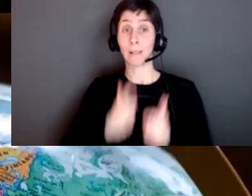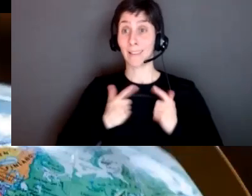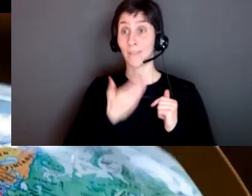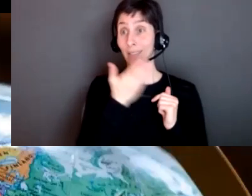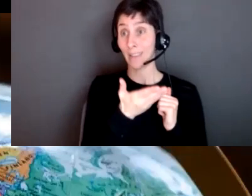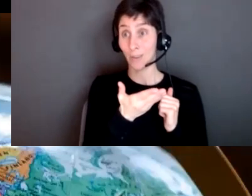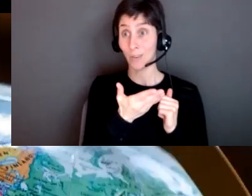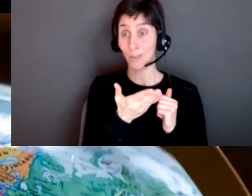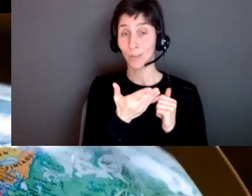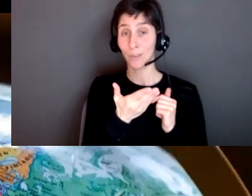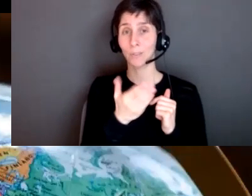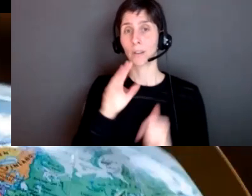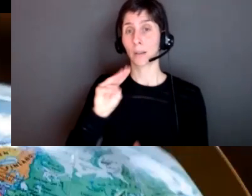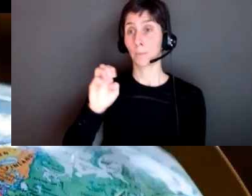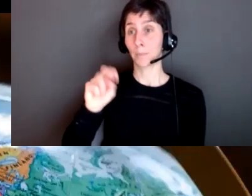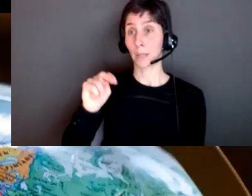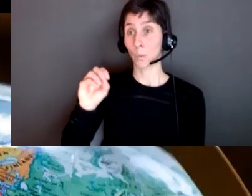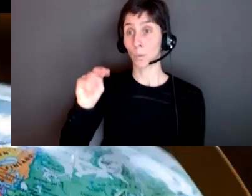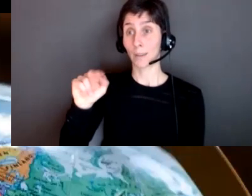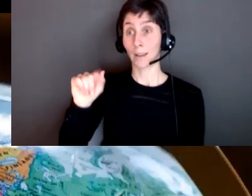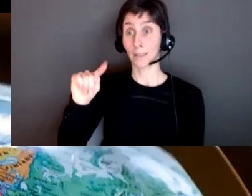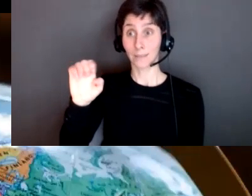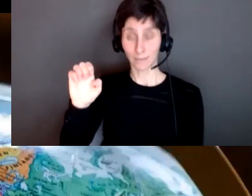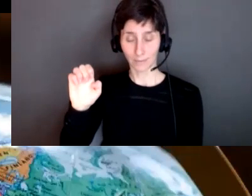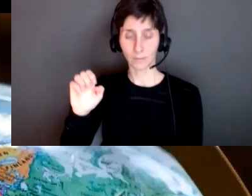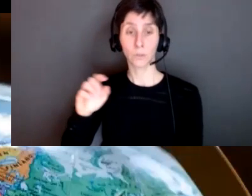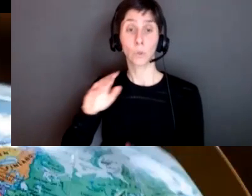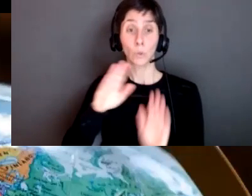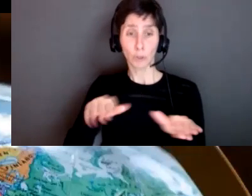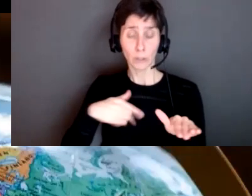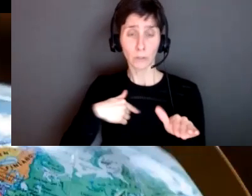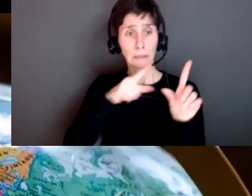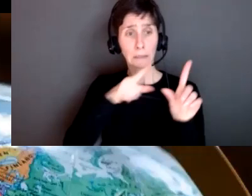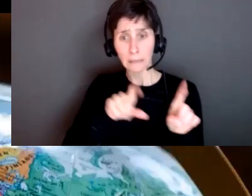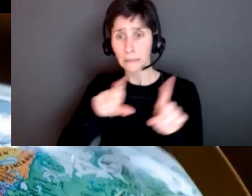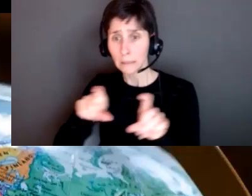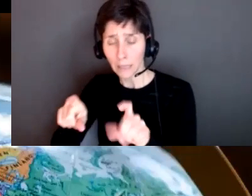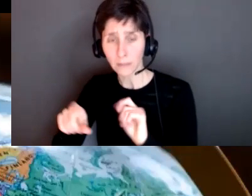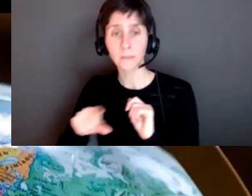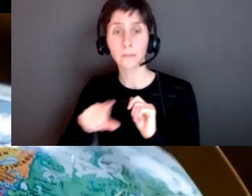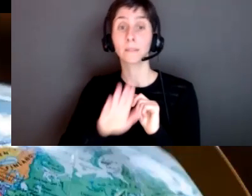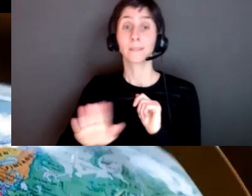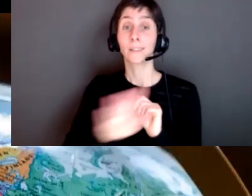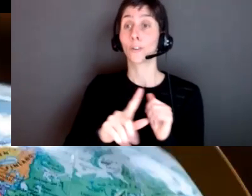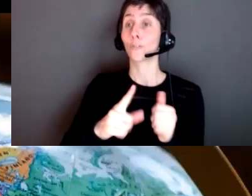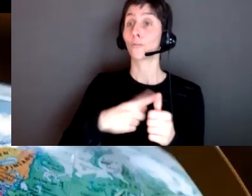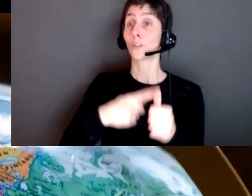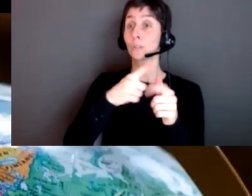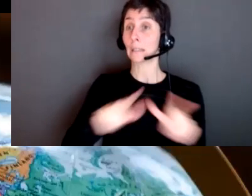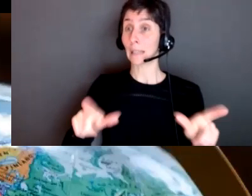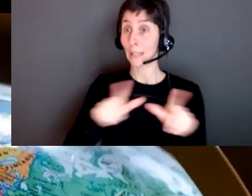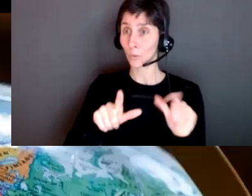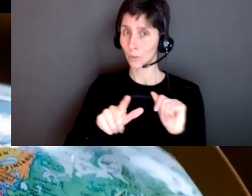are mennonites so a lot of the kids that we were testing at schools their first language was some some